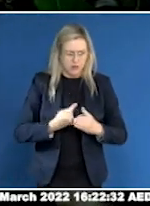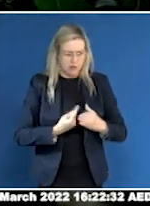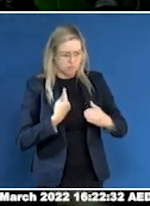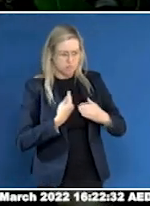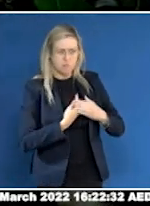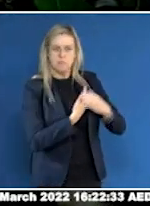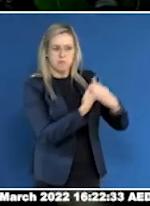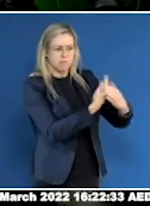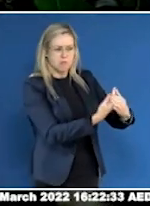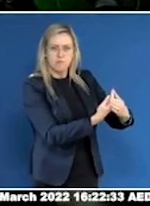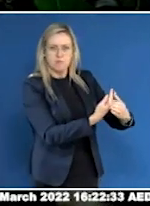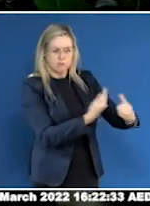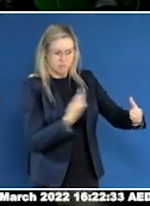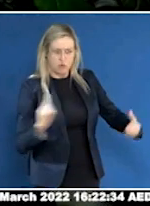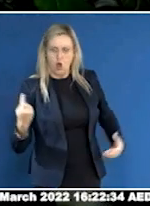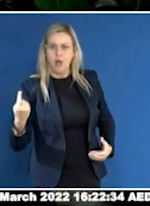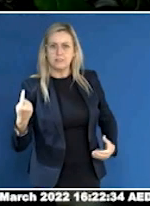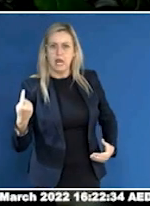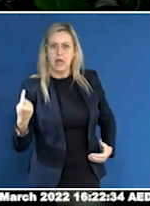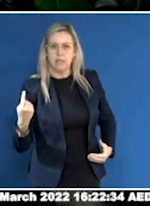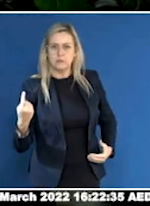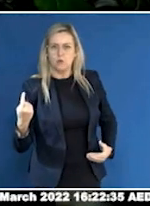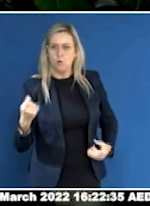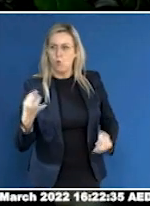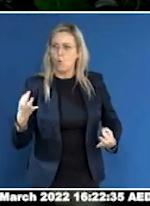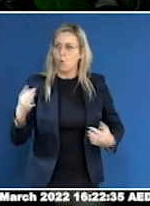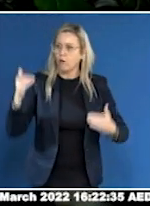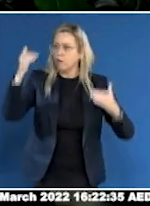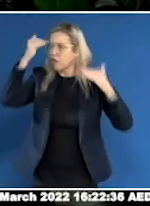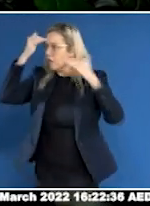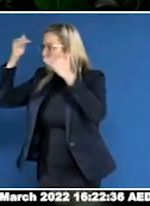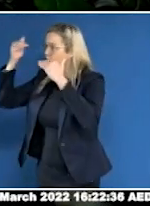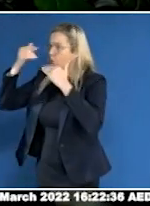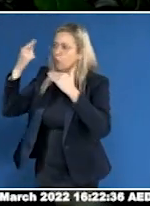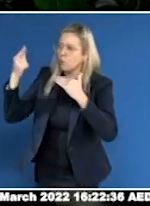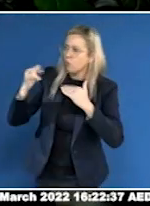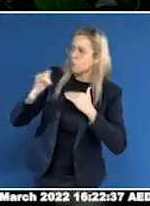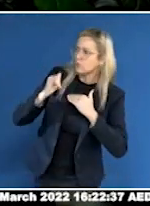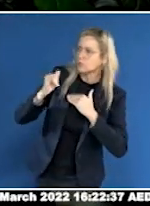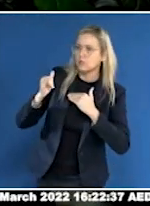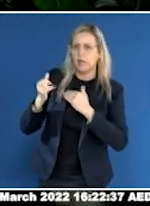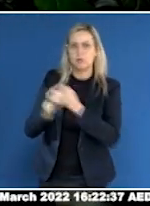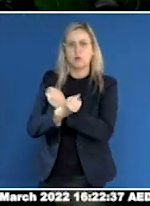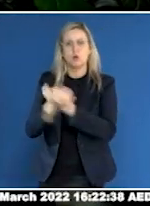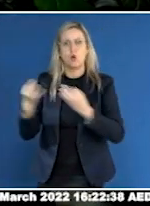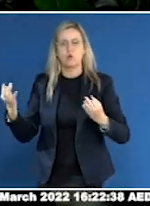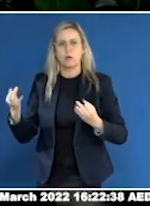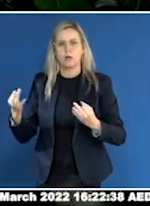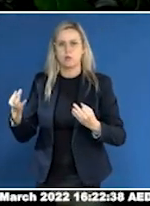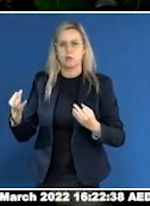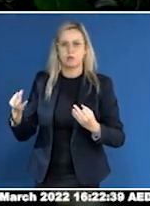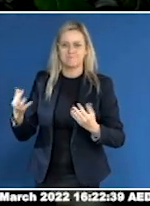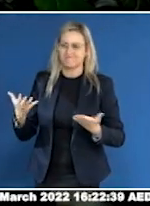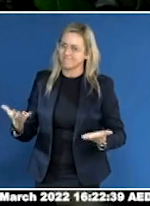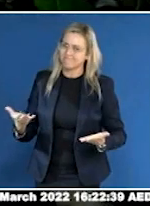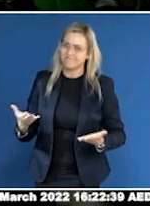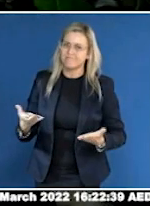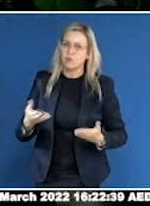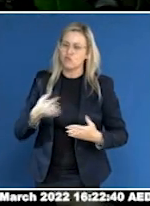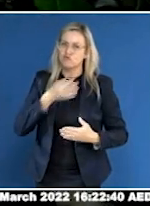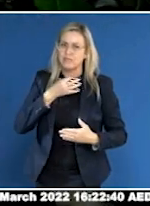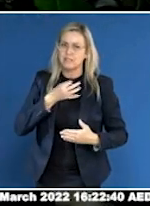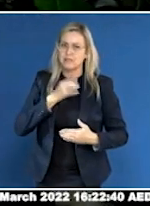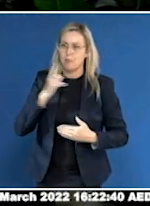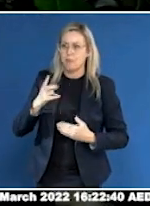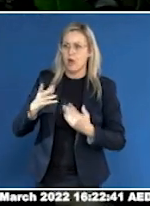or just generally feel like you've got a community around you is powerful. But then on top of that,